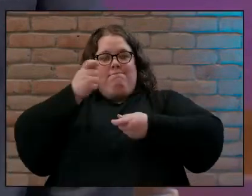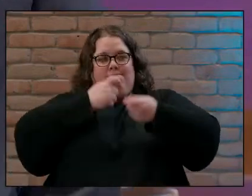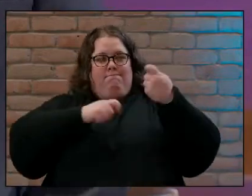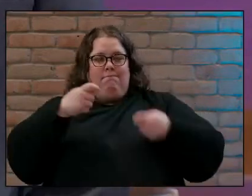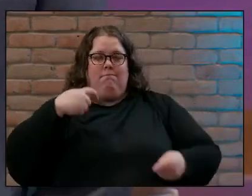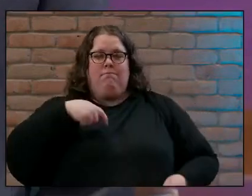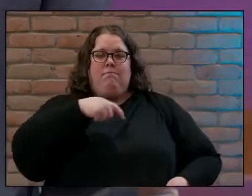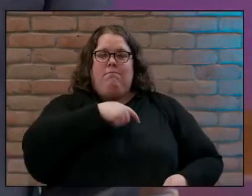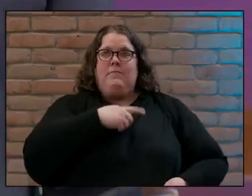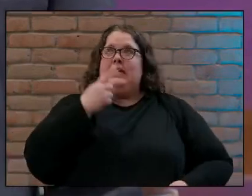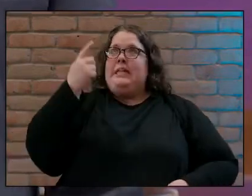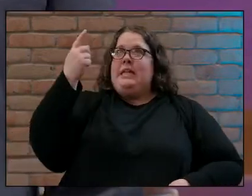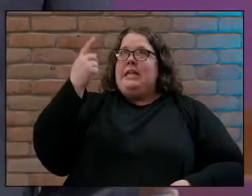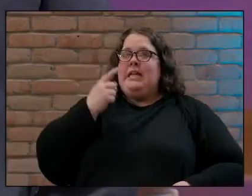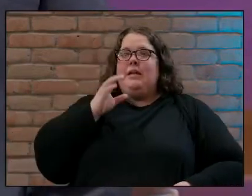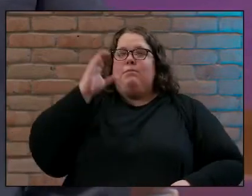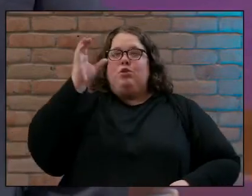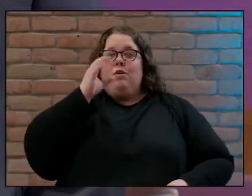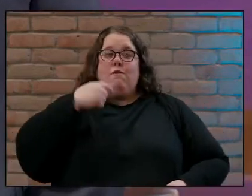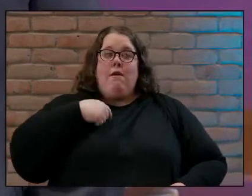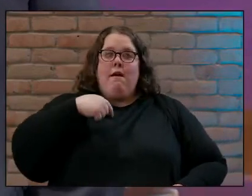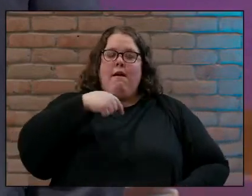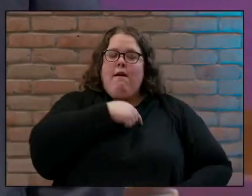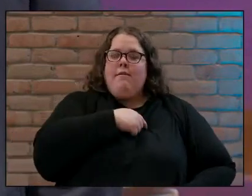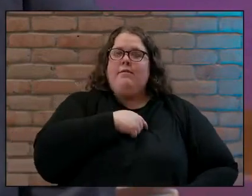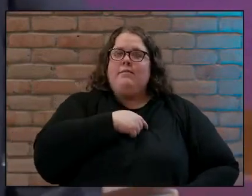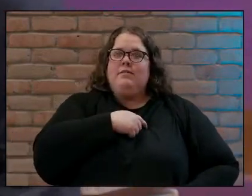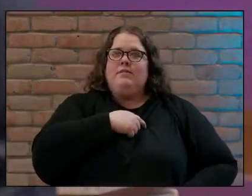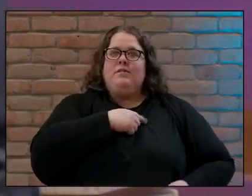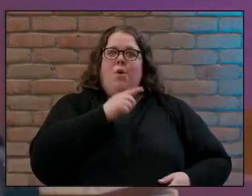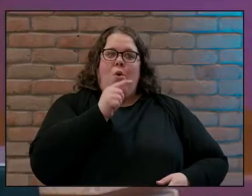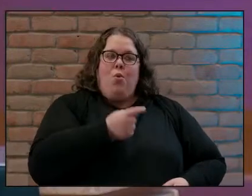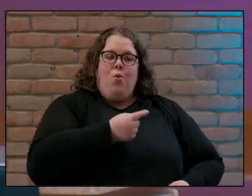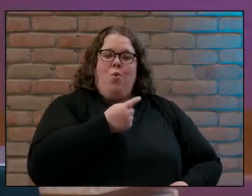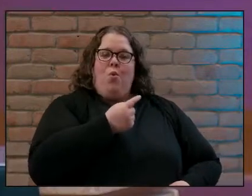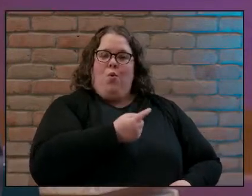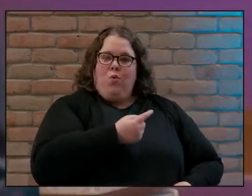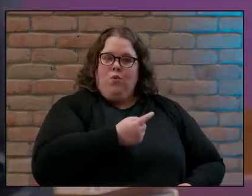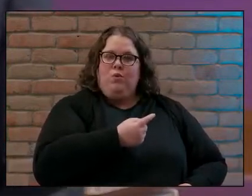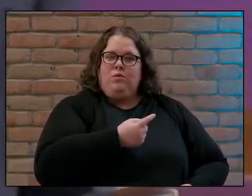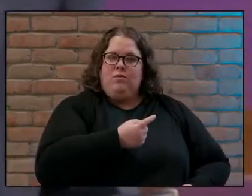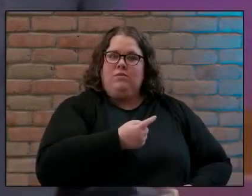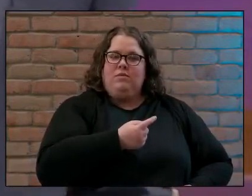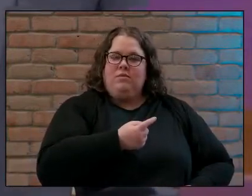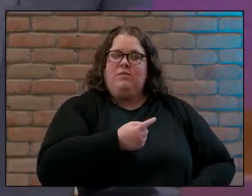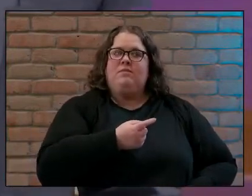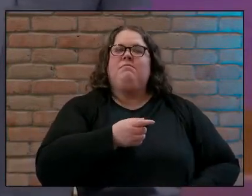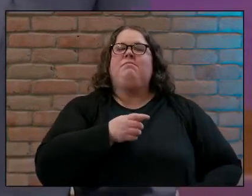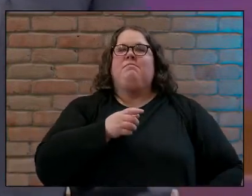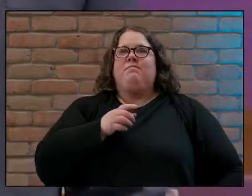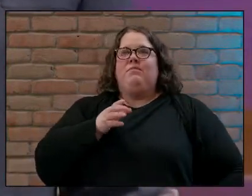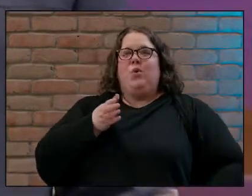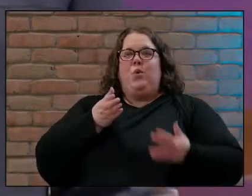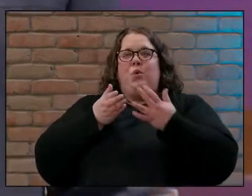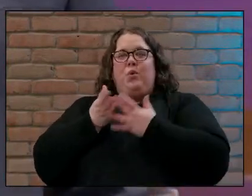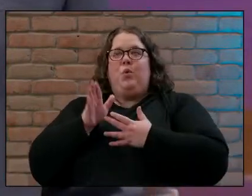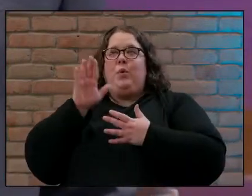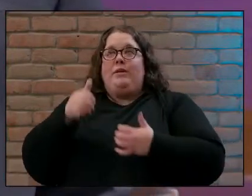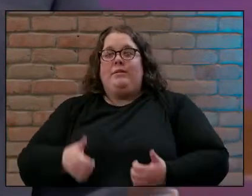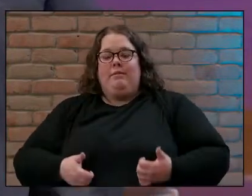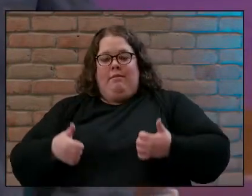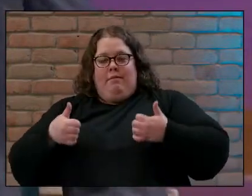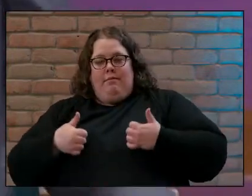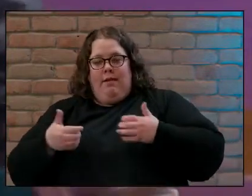alone and vulnerable by the well and in his life and his death and resurrection there is